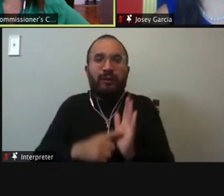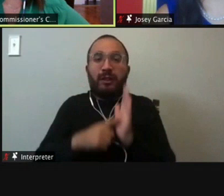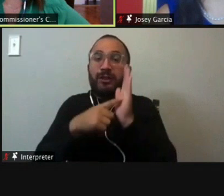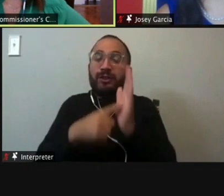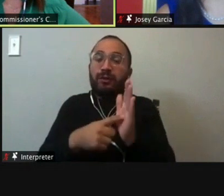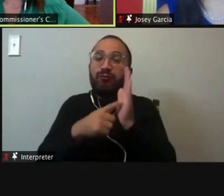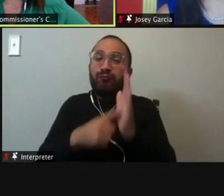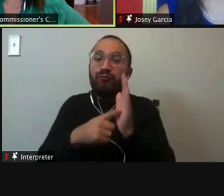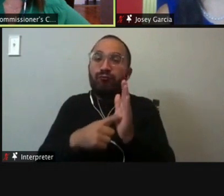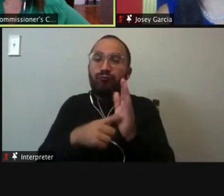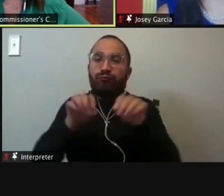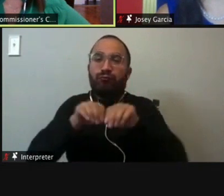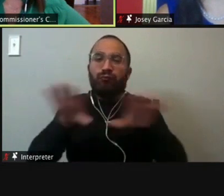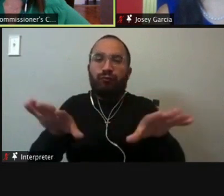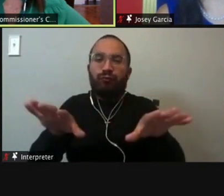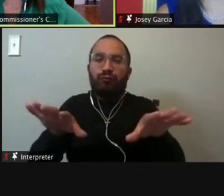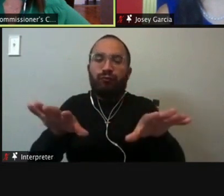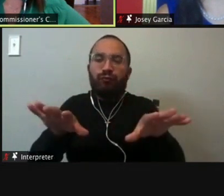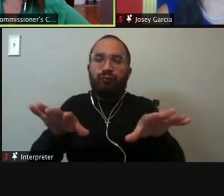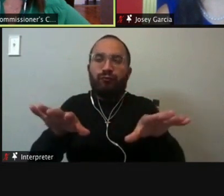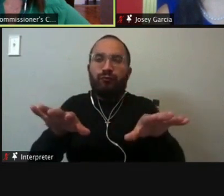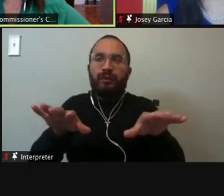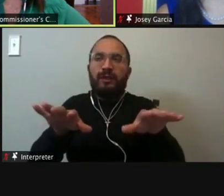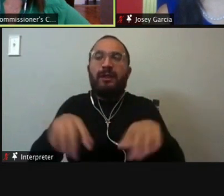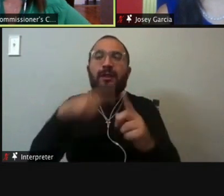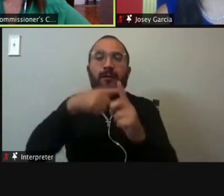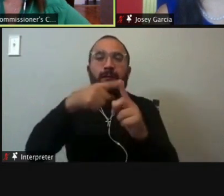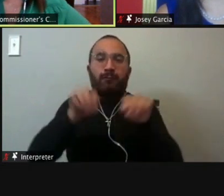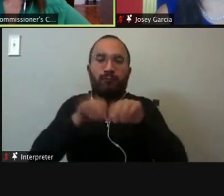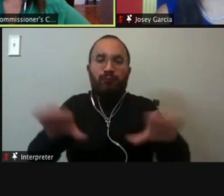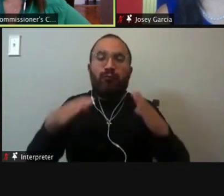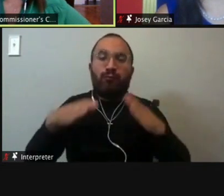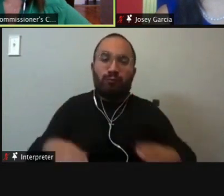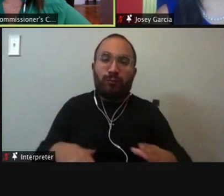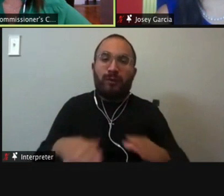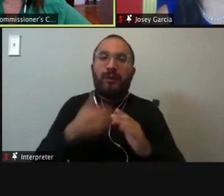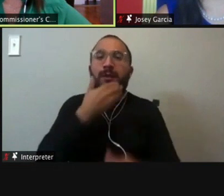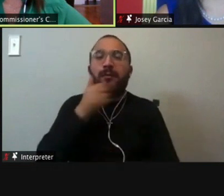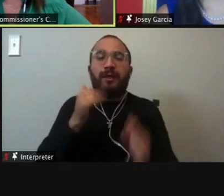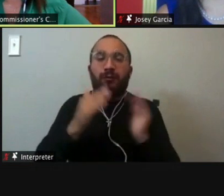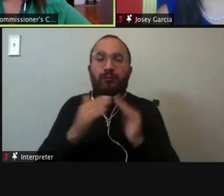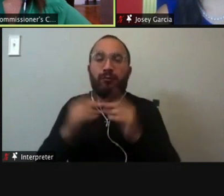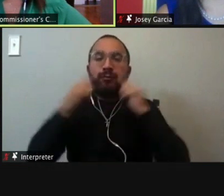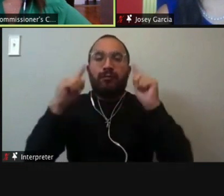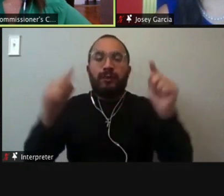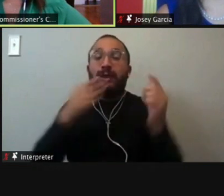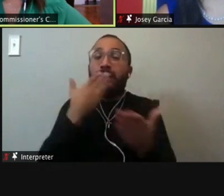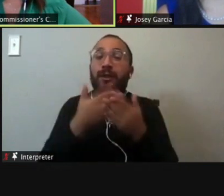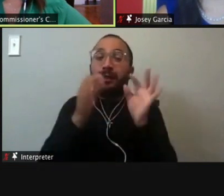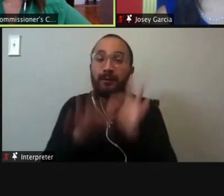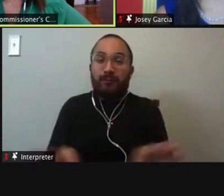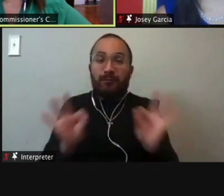our, our clients, um, and community members the best chance of success. So I think they are a good idea to do. It's